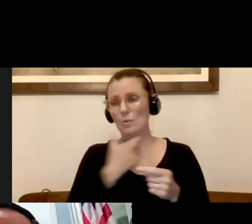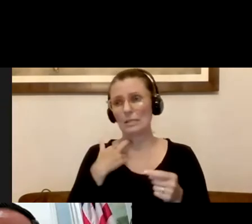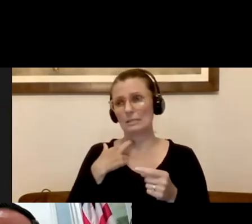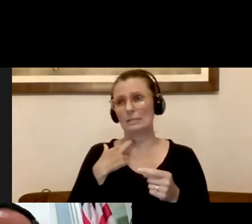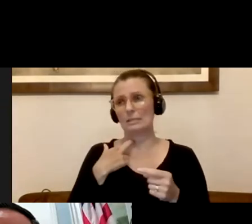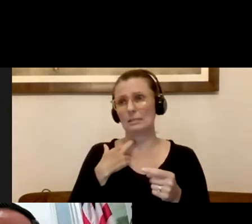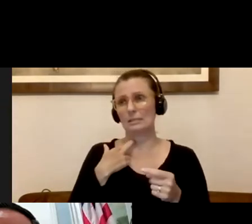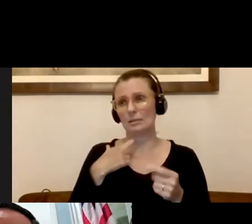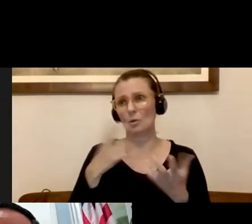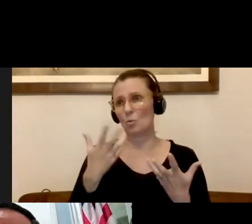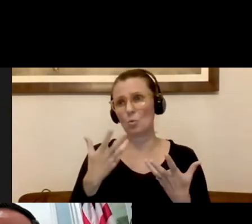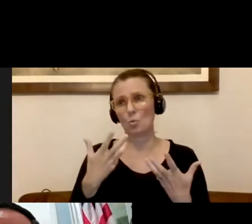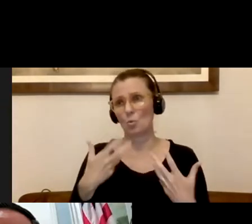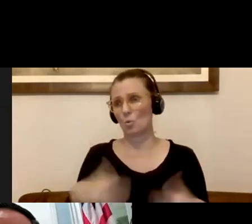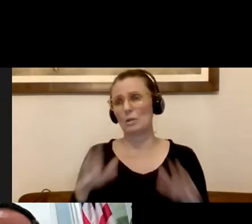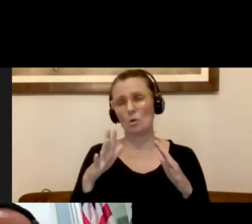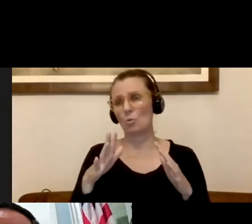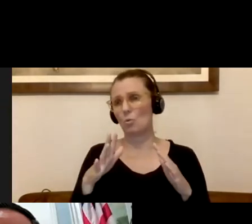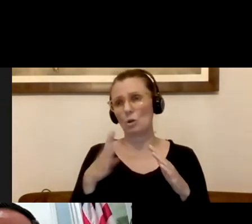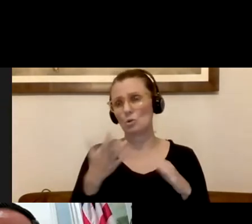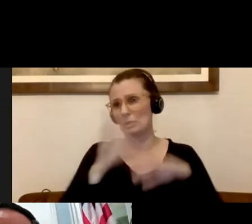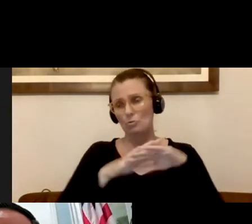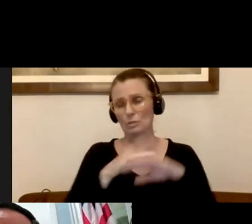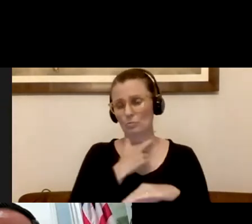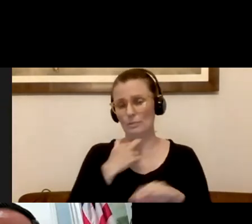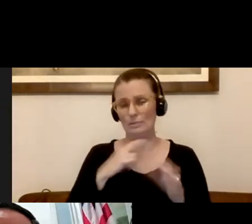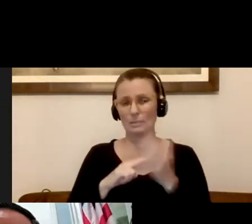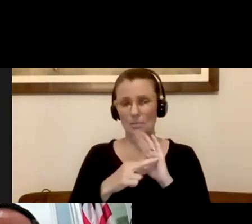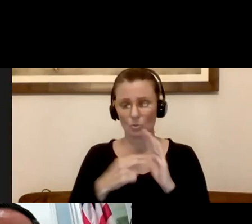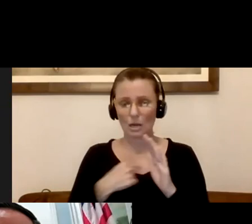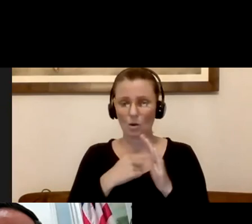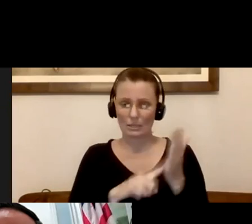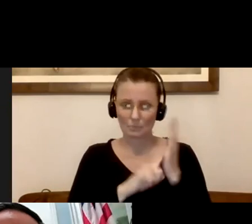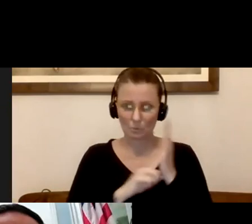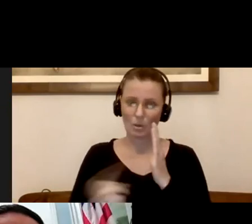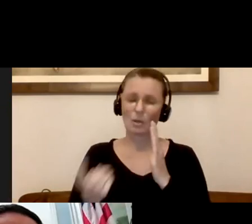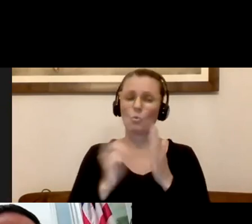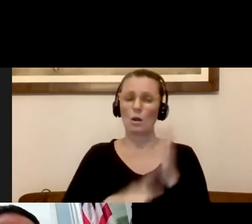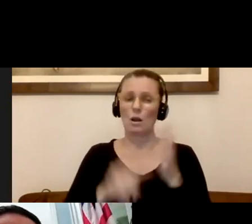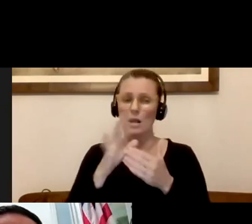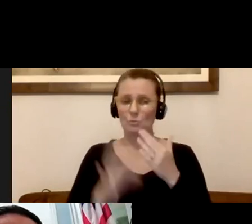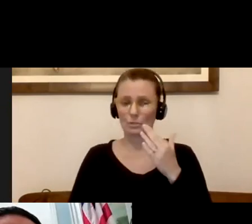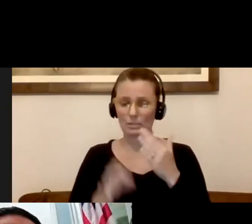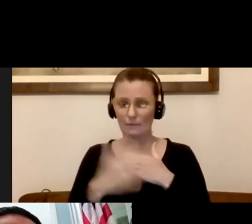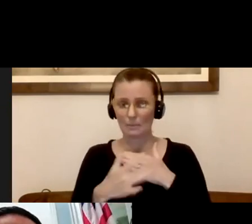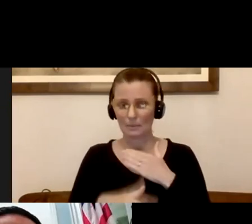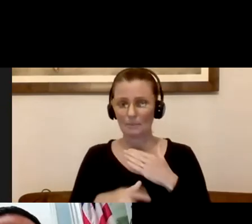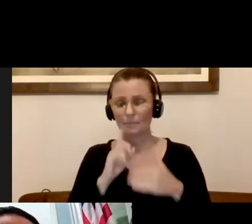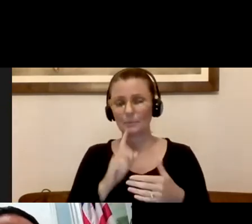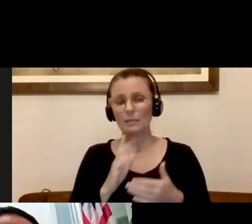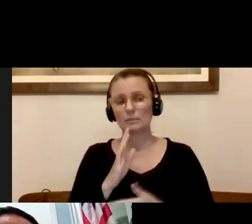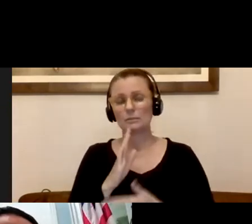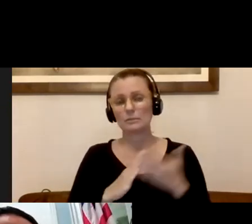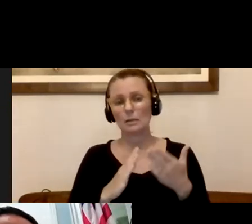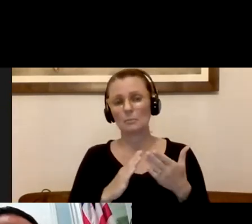to bring any, we don't want to increase anybody's risk. So we are exploring what options might be out there. And we have the, uh, Summer Promise team that are looking